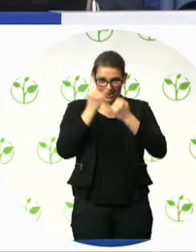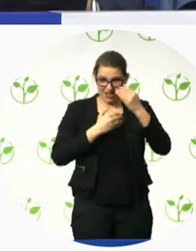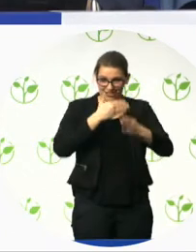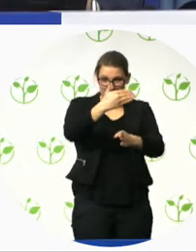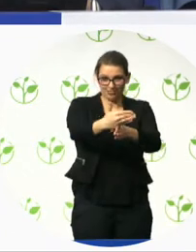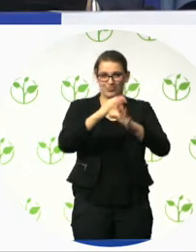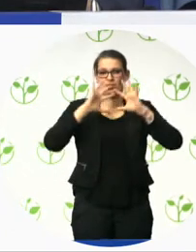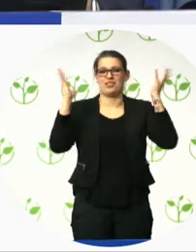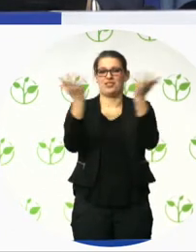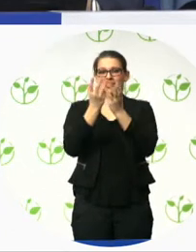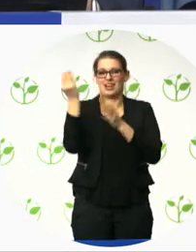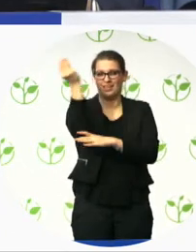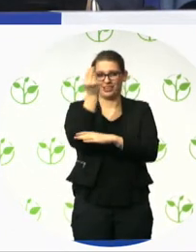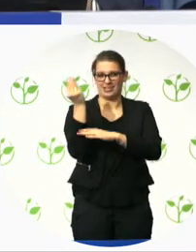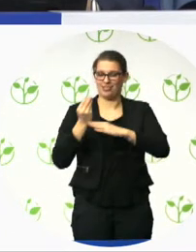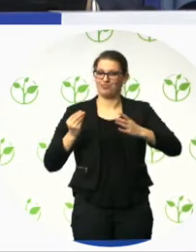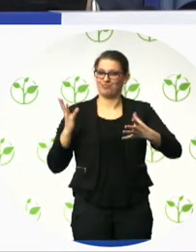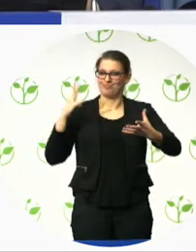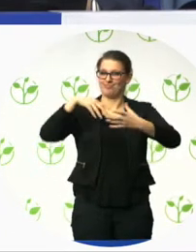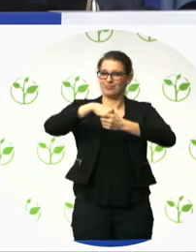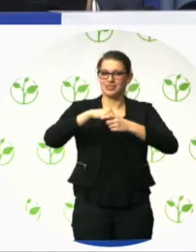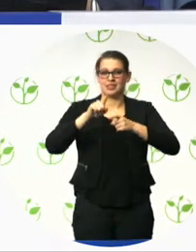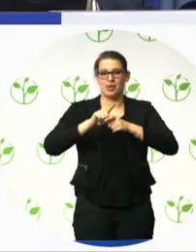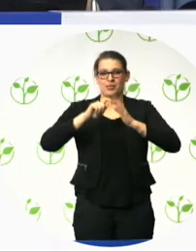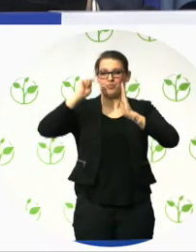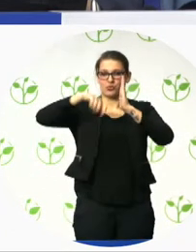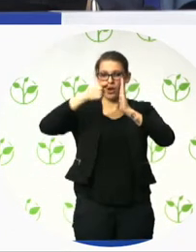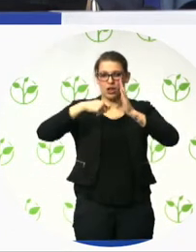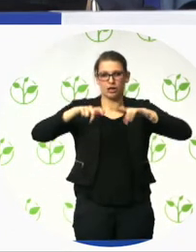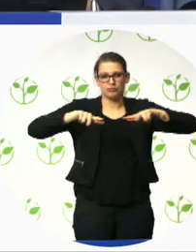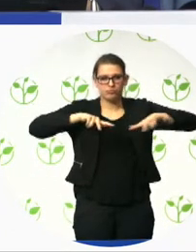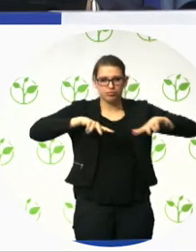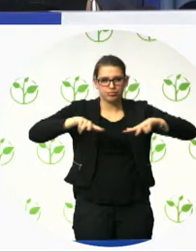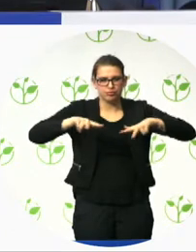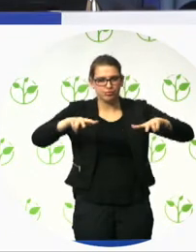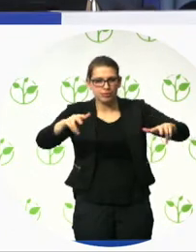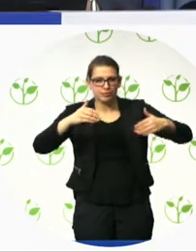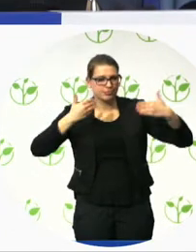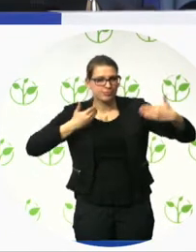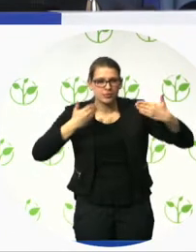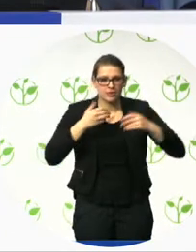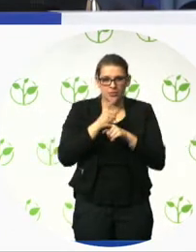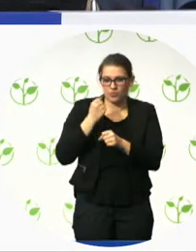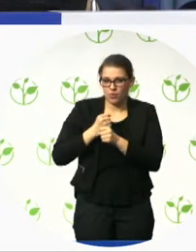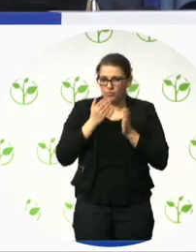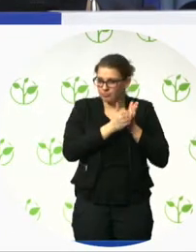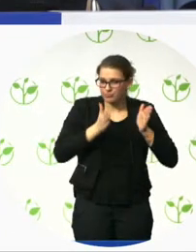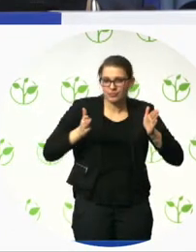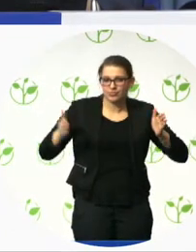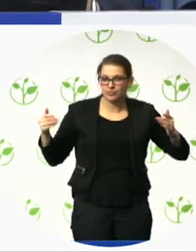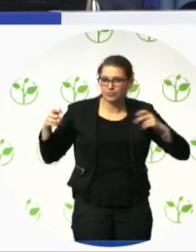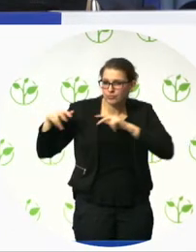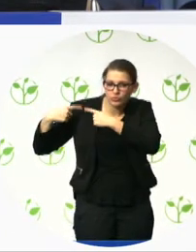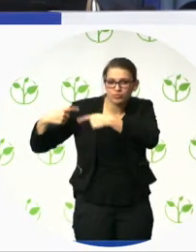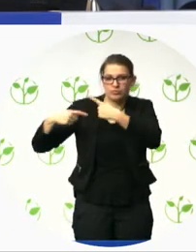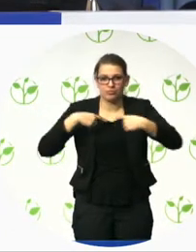all the different work streams in understanding universal design and the importance of it, and what it meant so that they could actually inform, we could